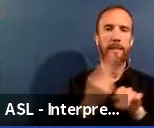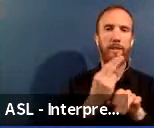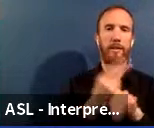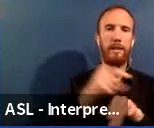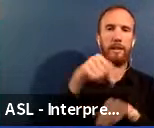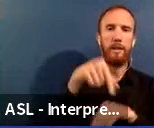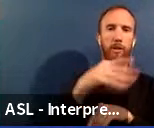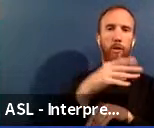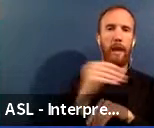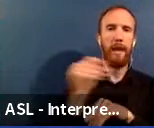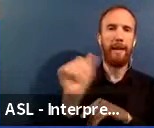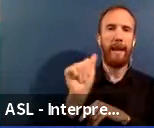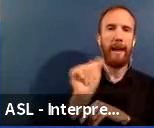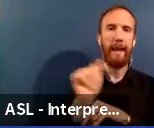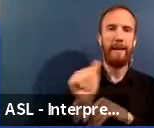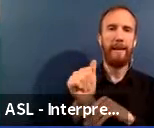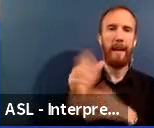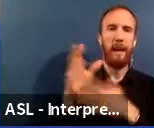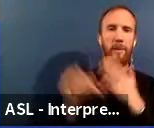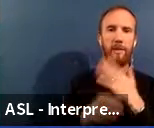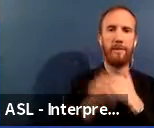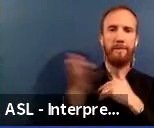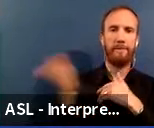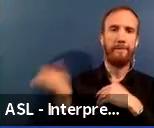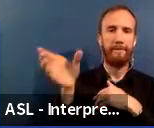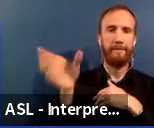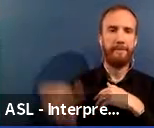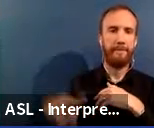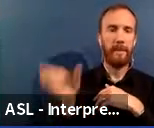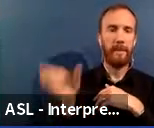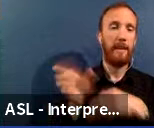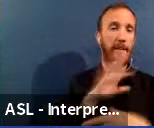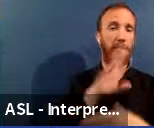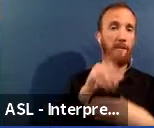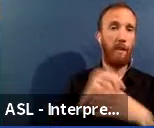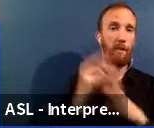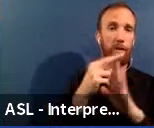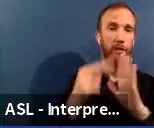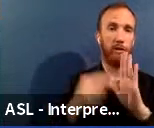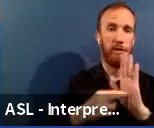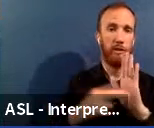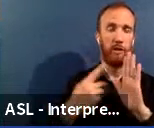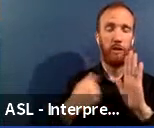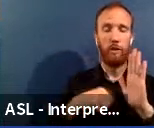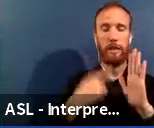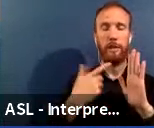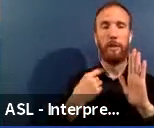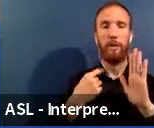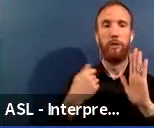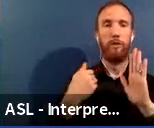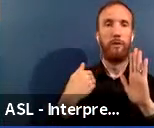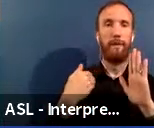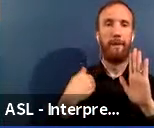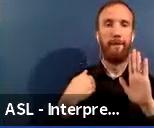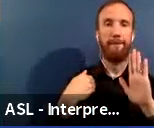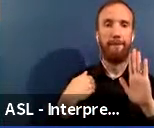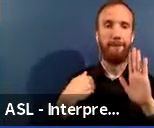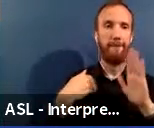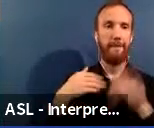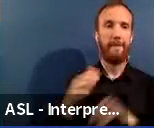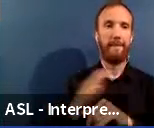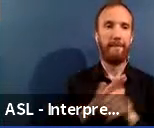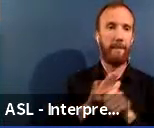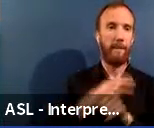drop your questions in. As part of the registration process, we did have a space for individuals to submit